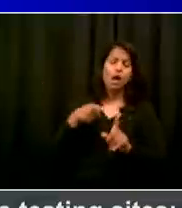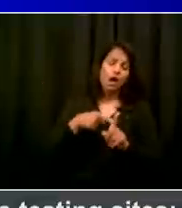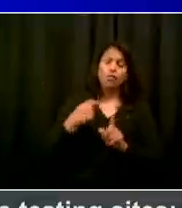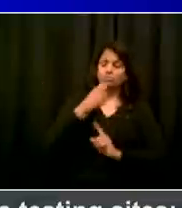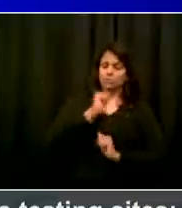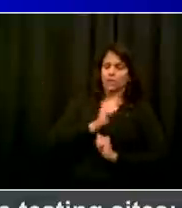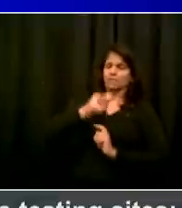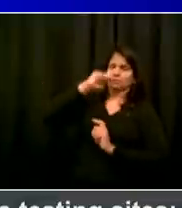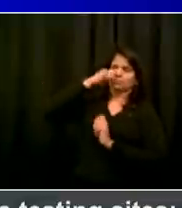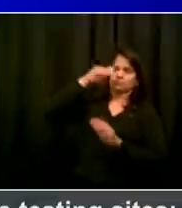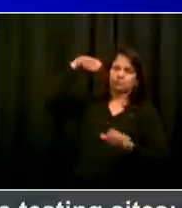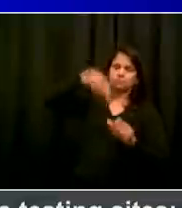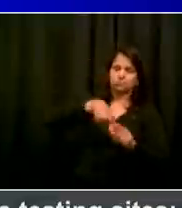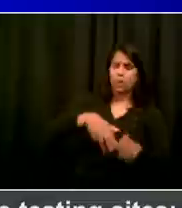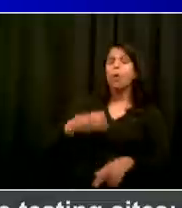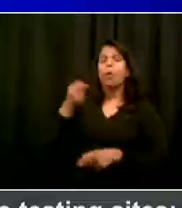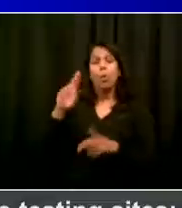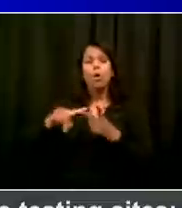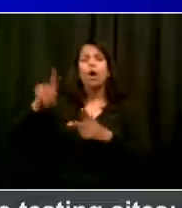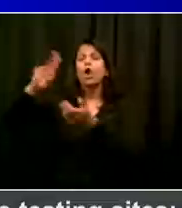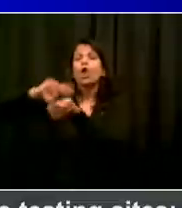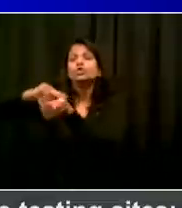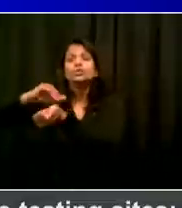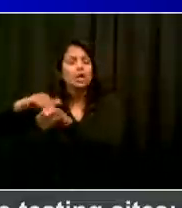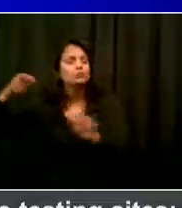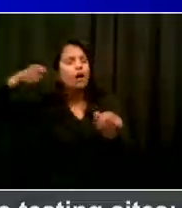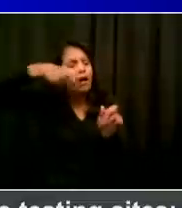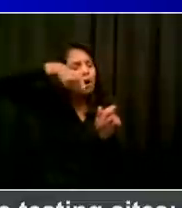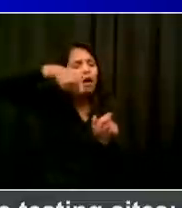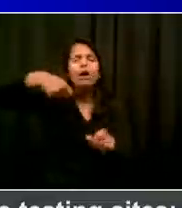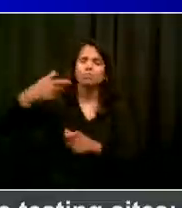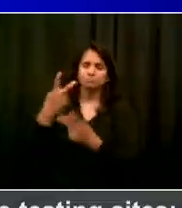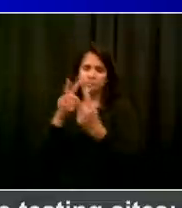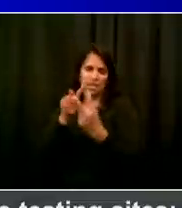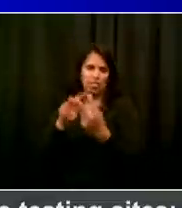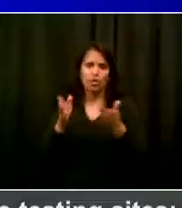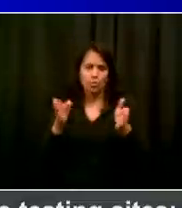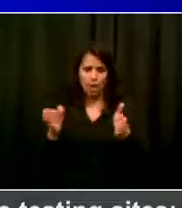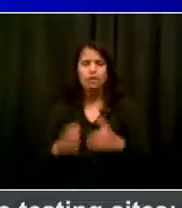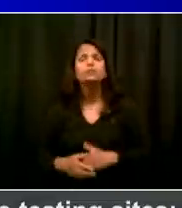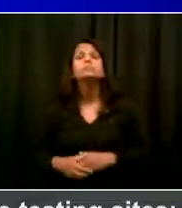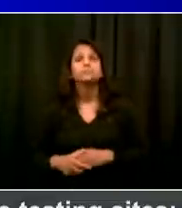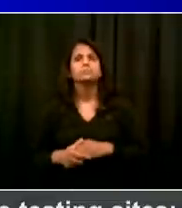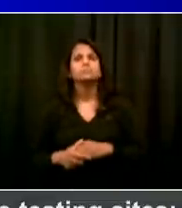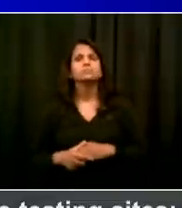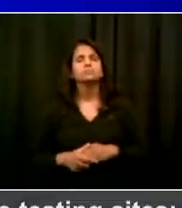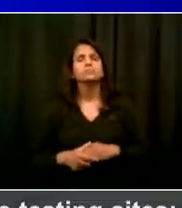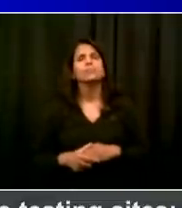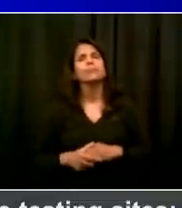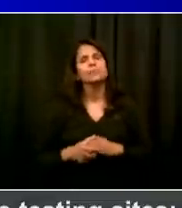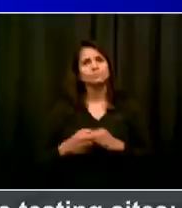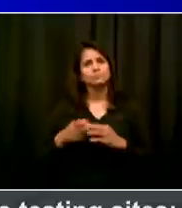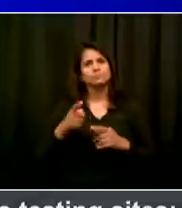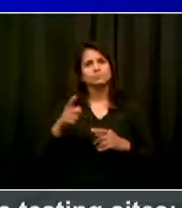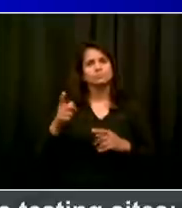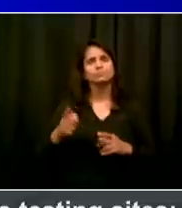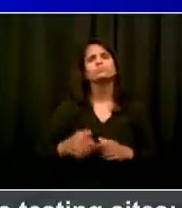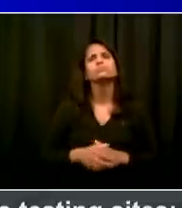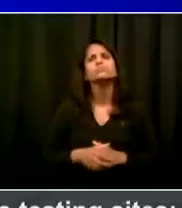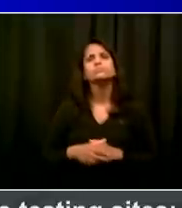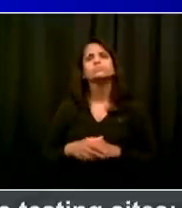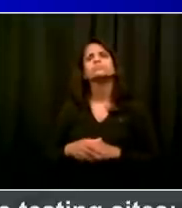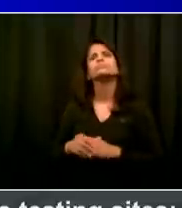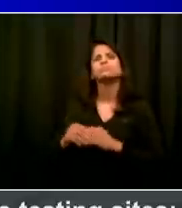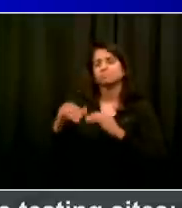boards to implement these microsites. Each microsite can manage 100 in tests per day. And